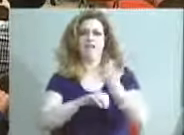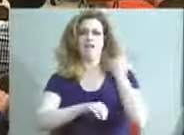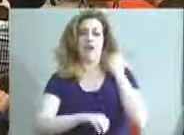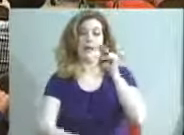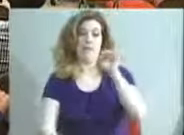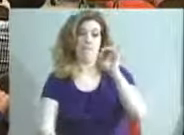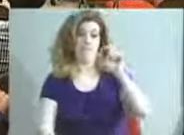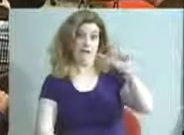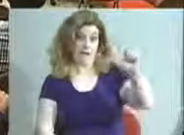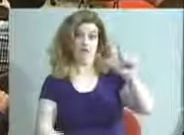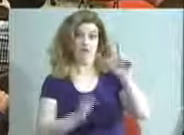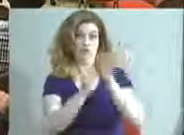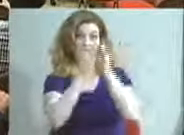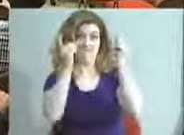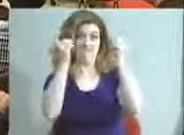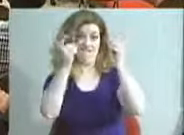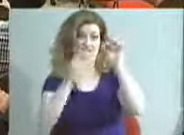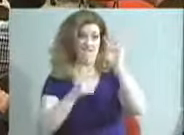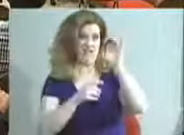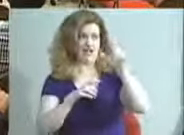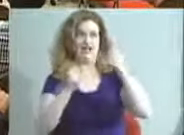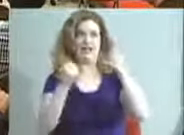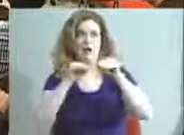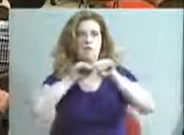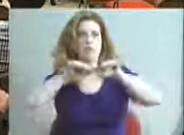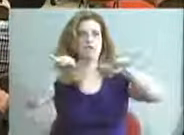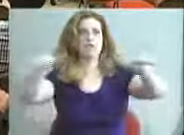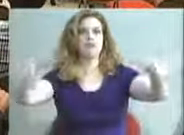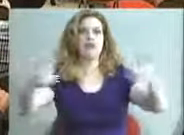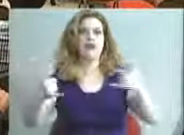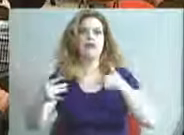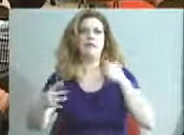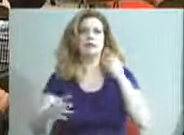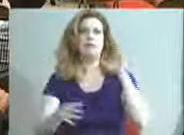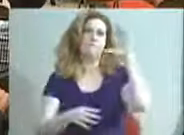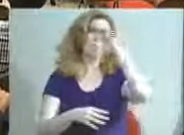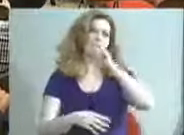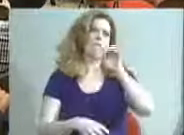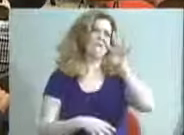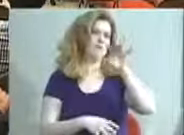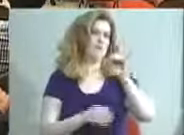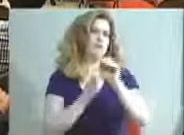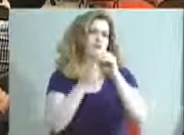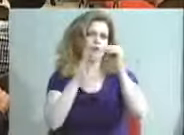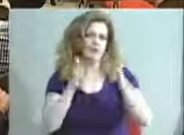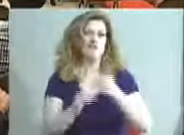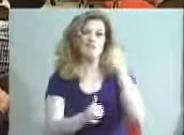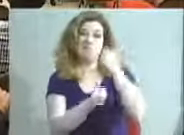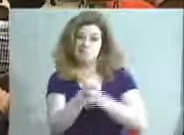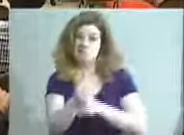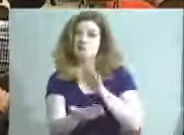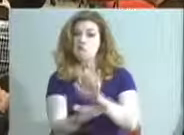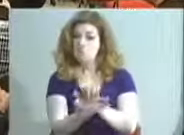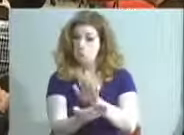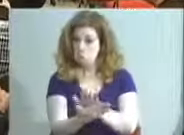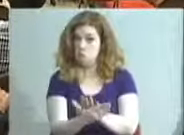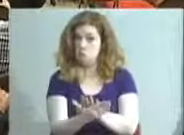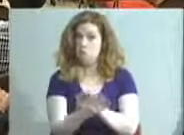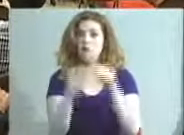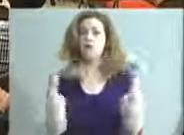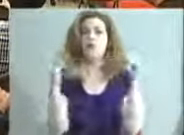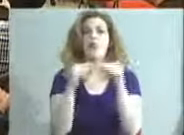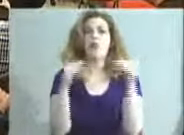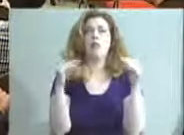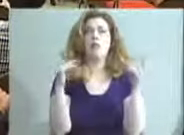but it's now broadened out and I think approximately 40 students from each school and the level